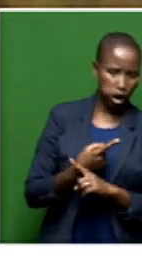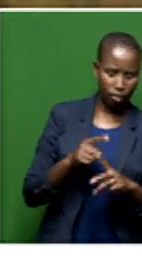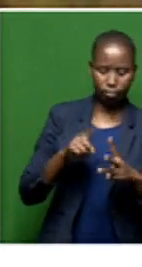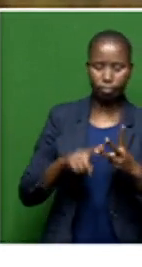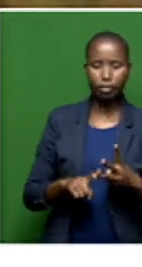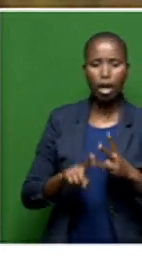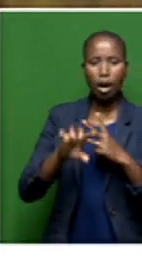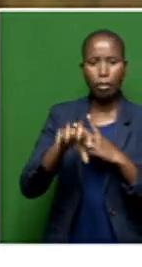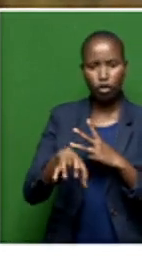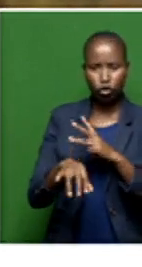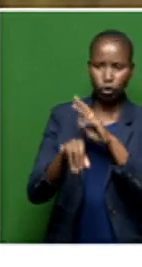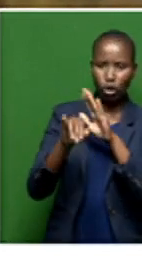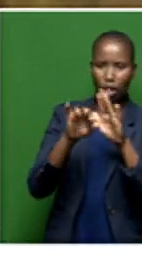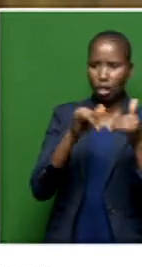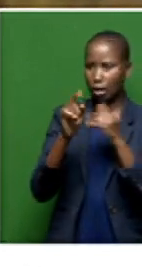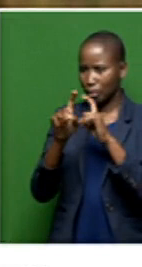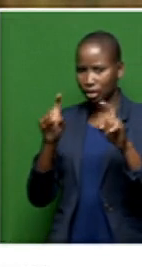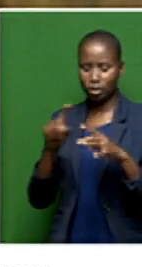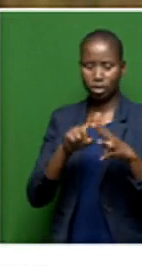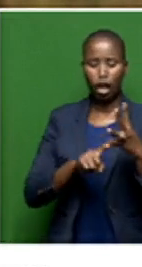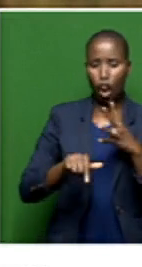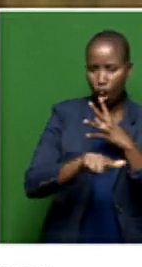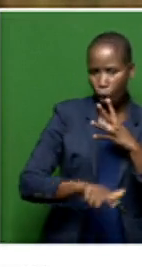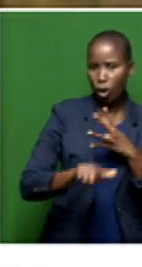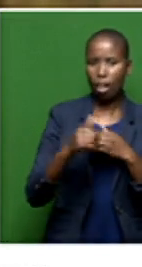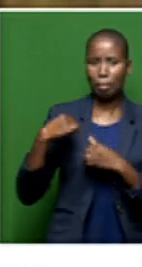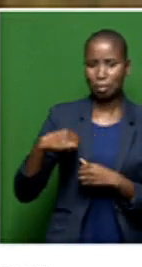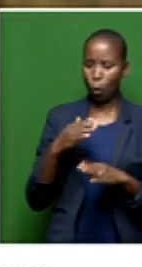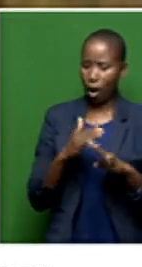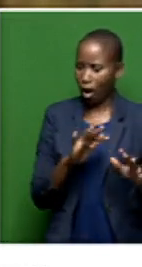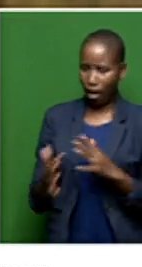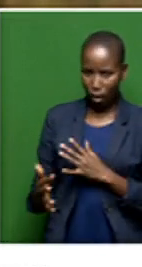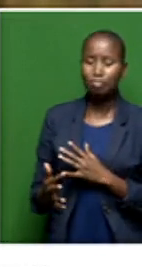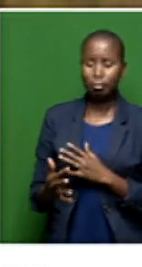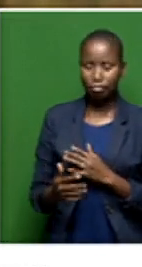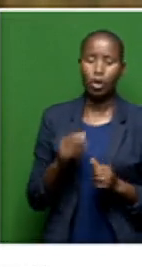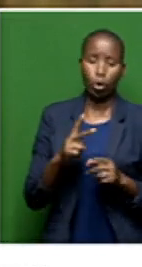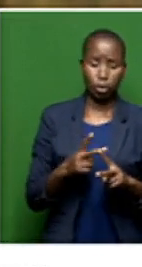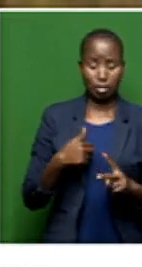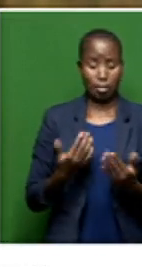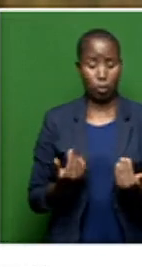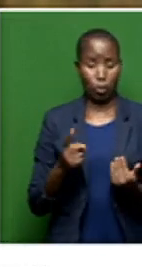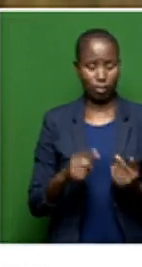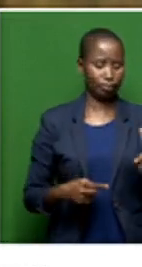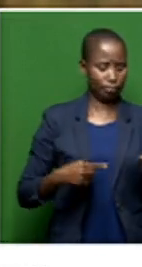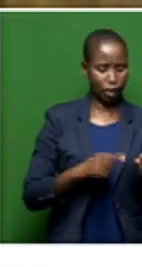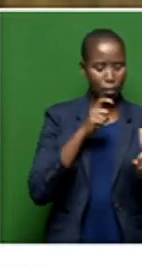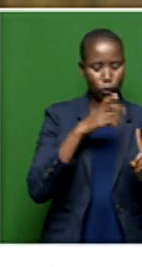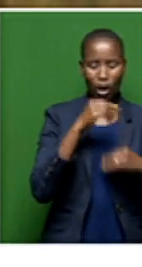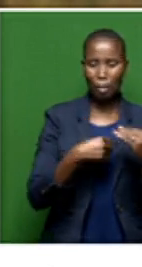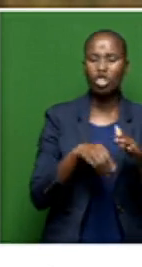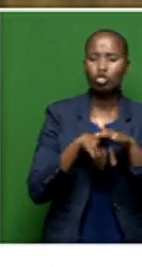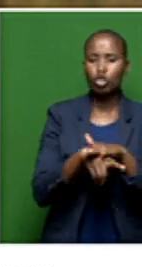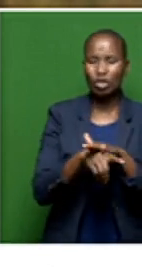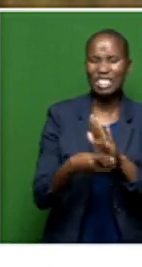provincial entities as well as departments, as well as local municipalities. I'm also expecting the Premier to also touch on the district development model, to talk